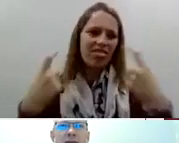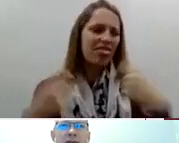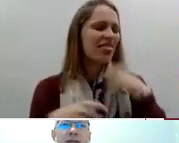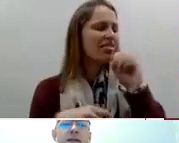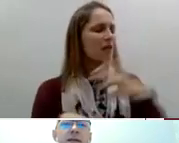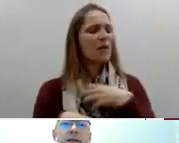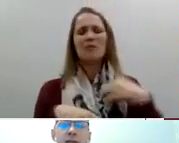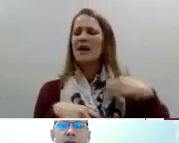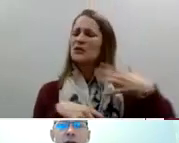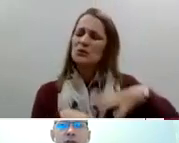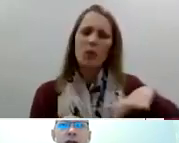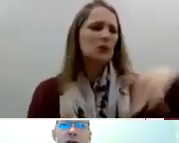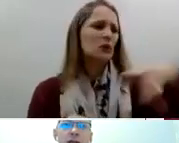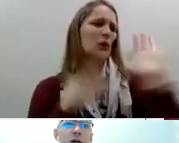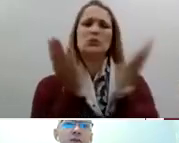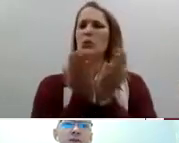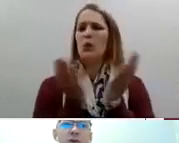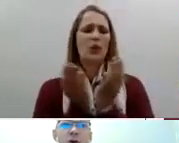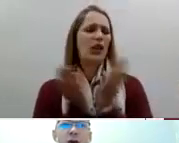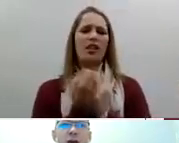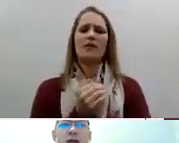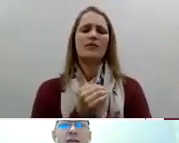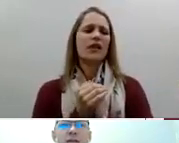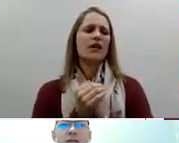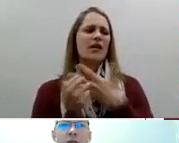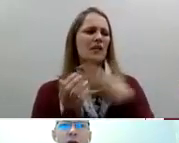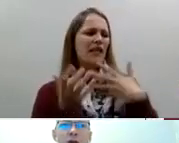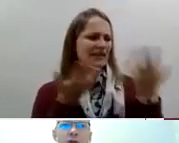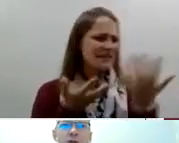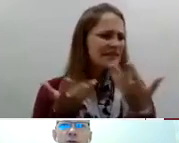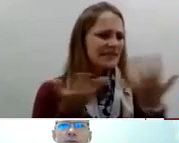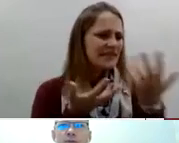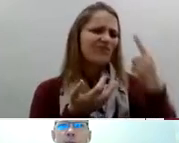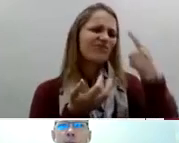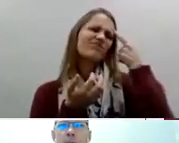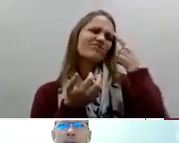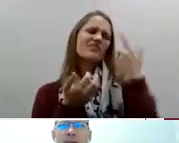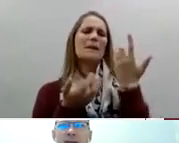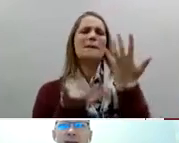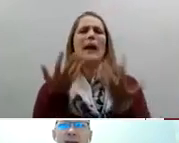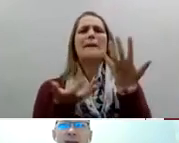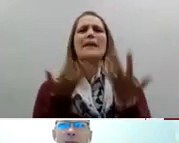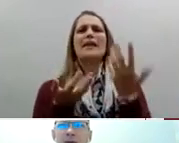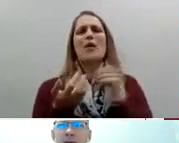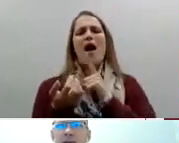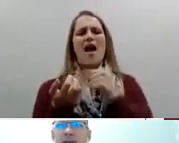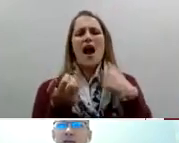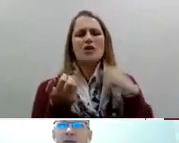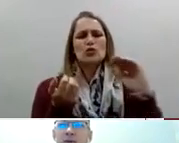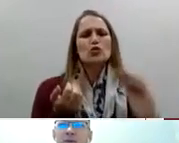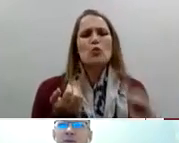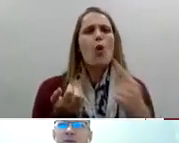later it didn't change anything I was still crying and I still didn't want to go to school and my mother